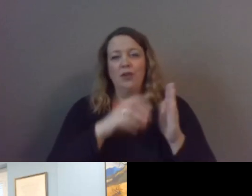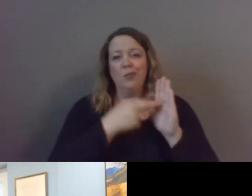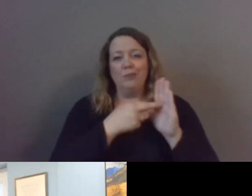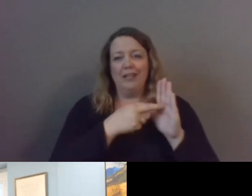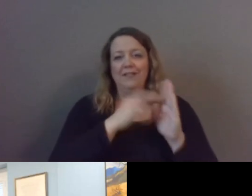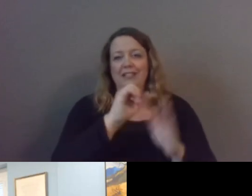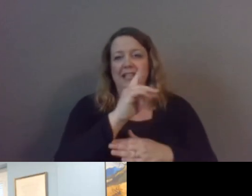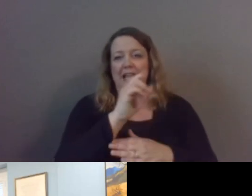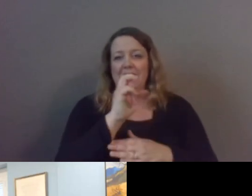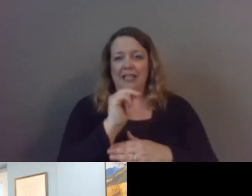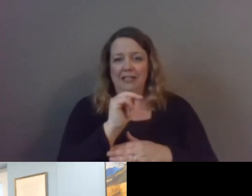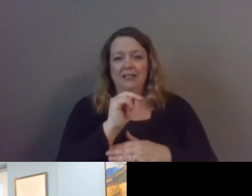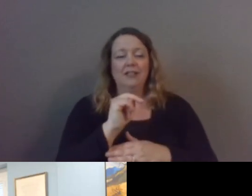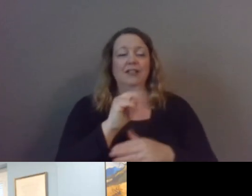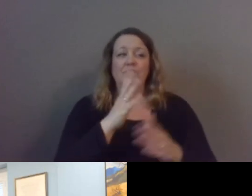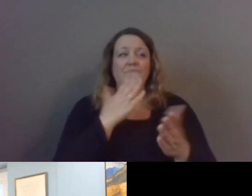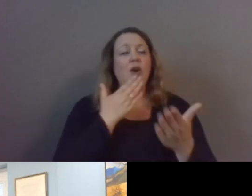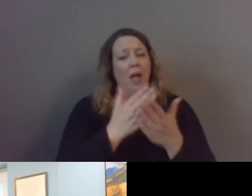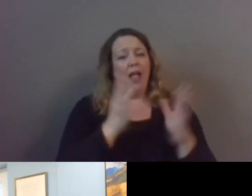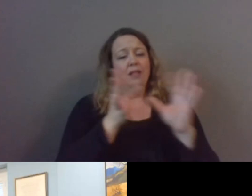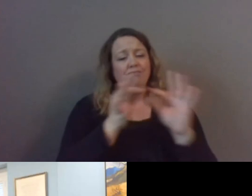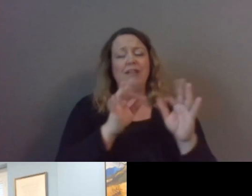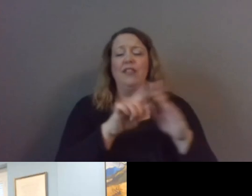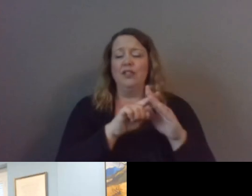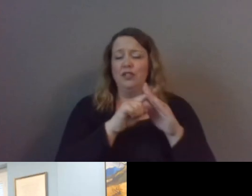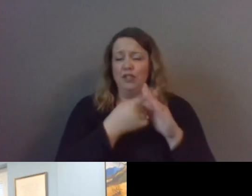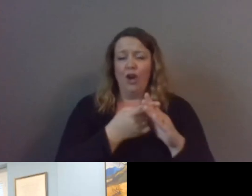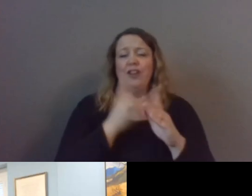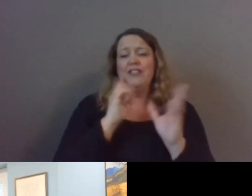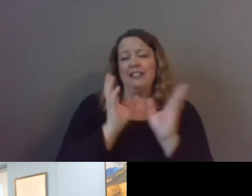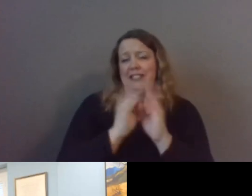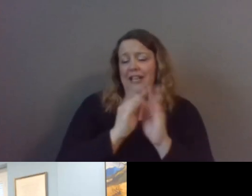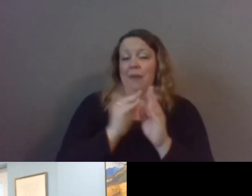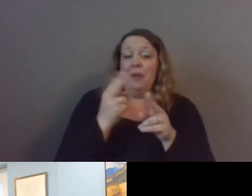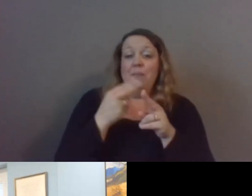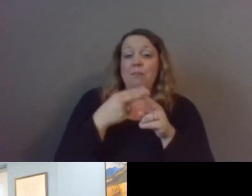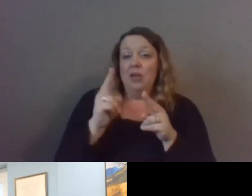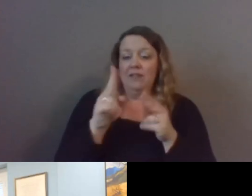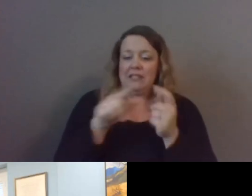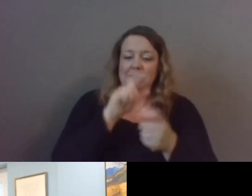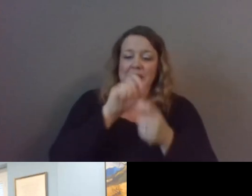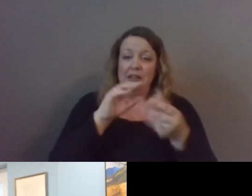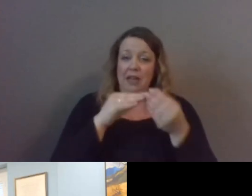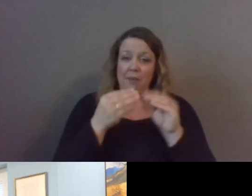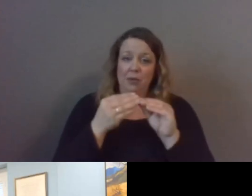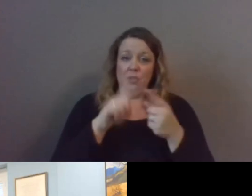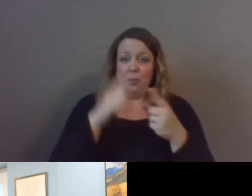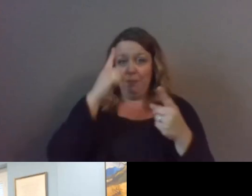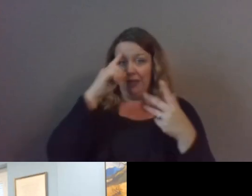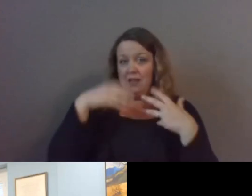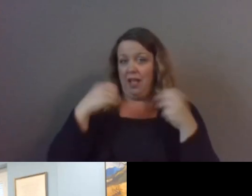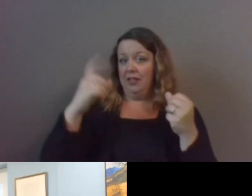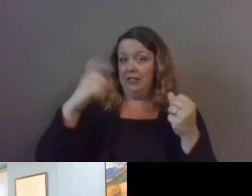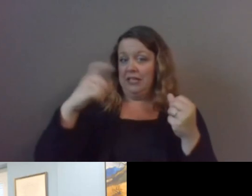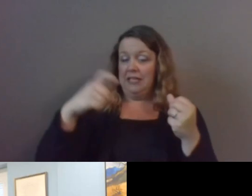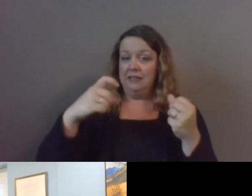articulated at the start of this session but to briefly put some specific numbers to the mental health needs that